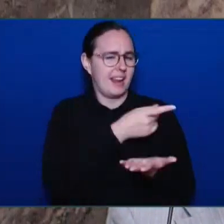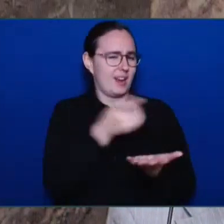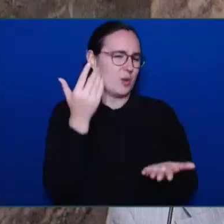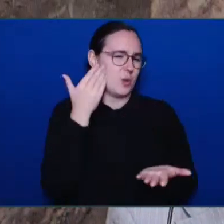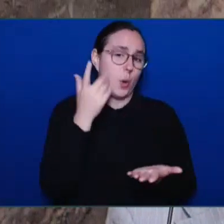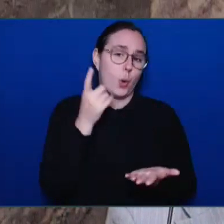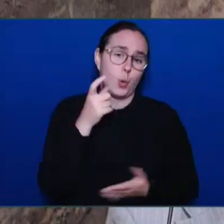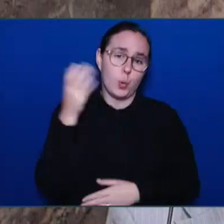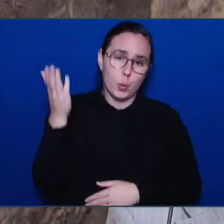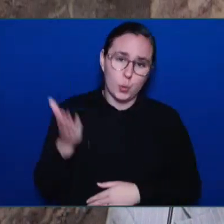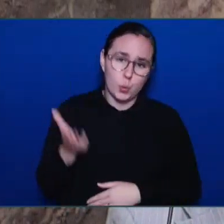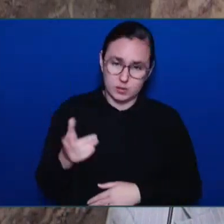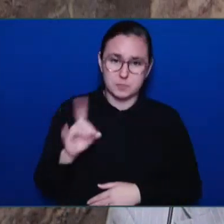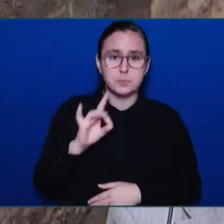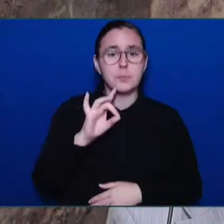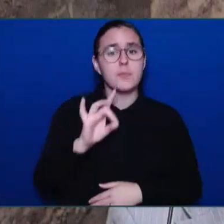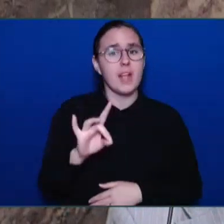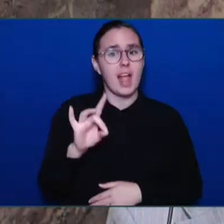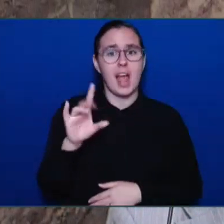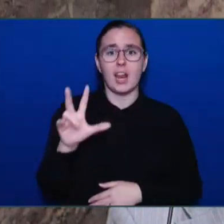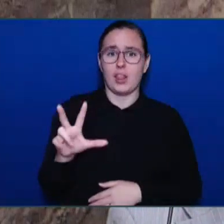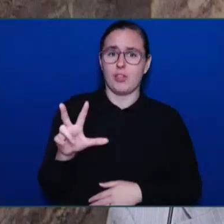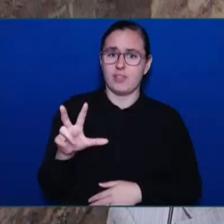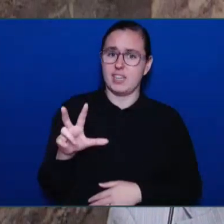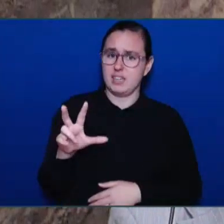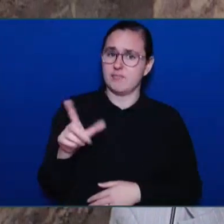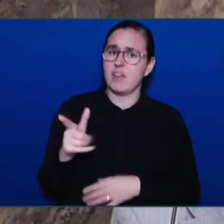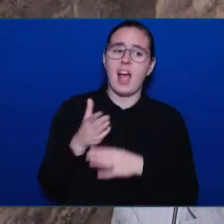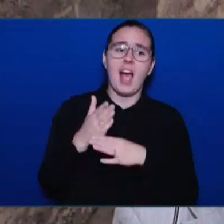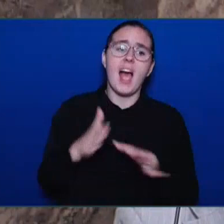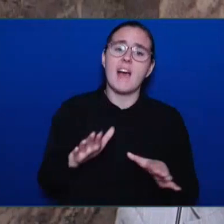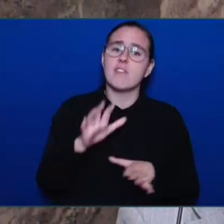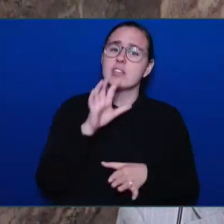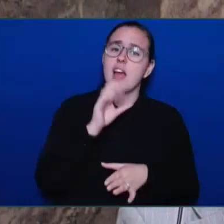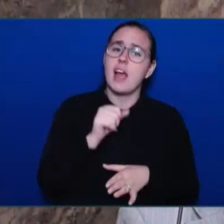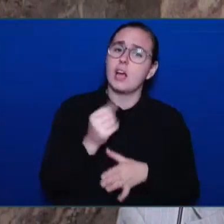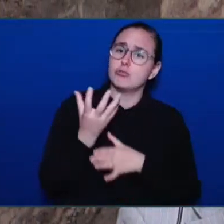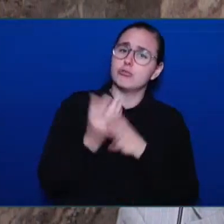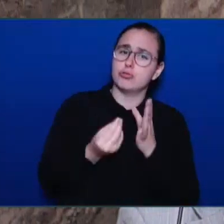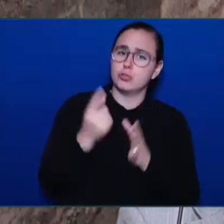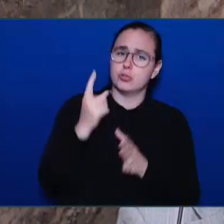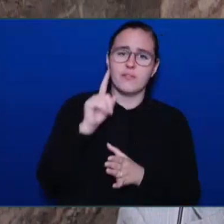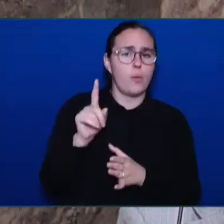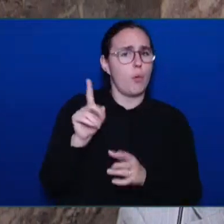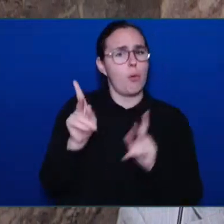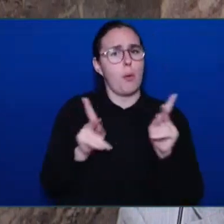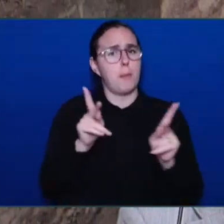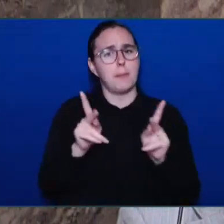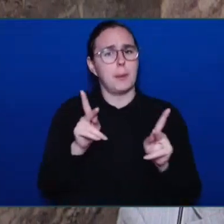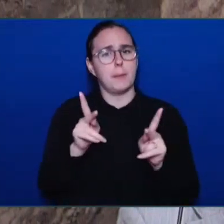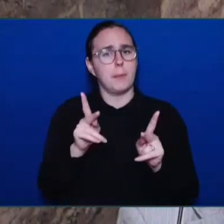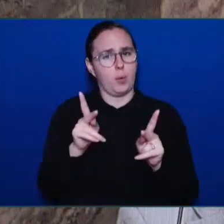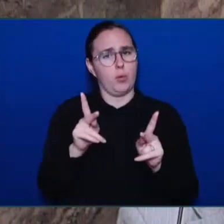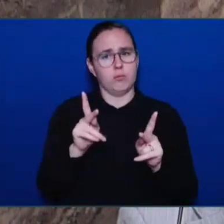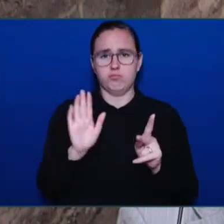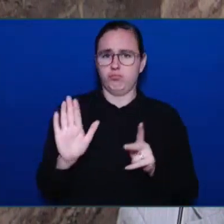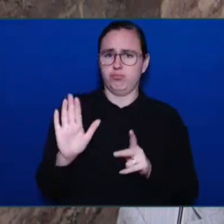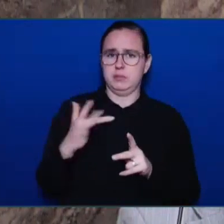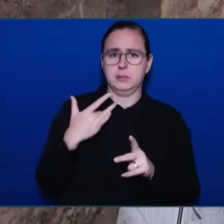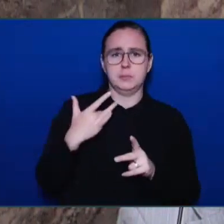average for men, or actually for people in our country, but he was way above average. Maybe not in height, because he and I were about the same height.